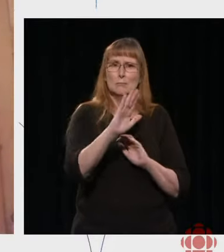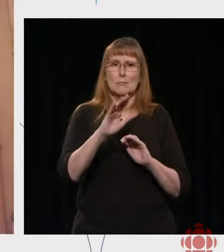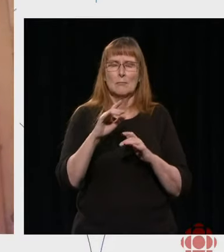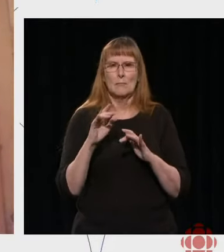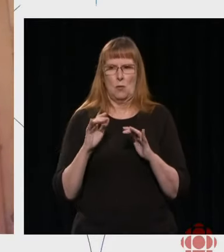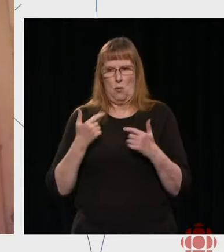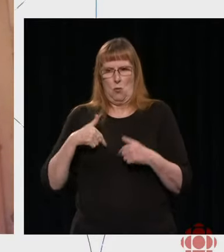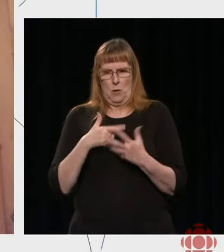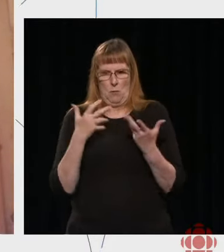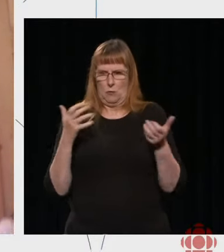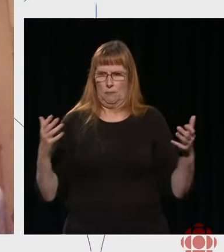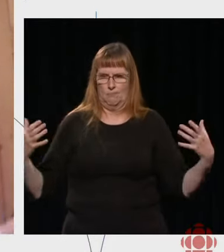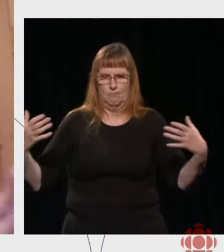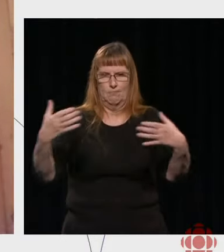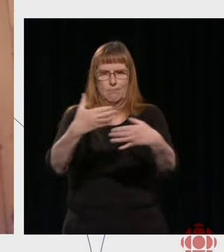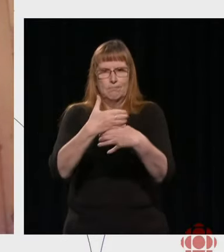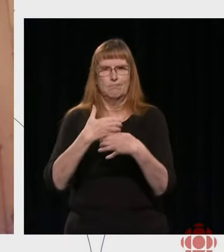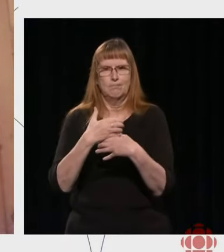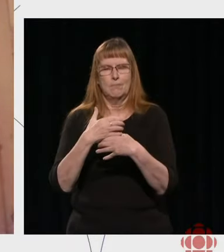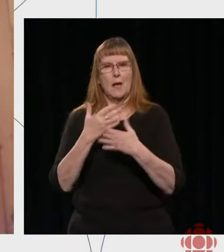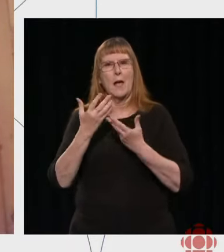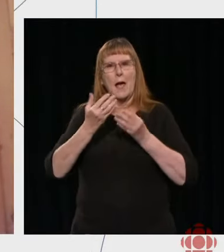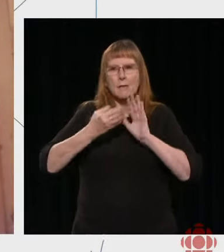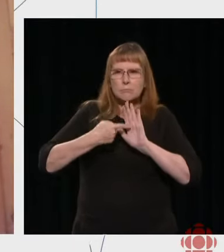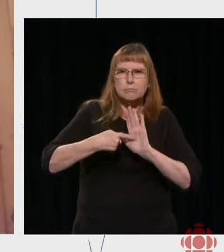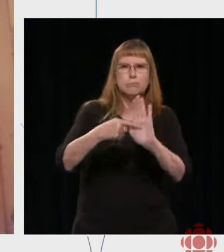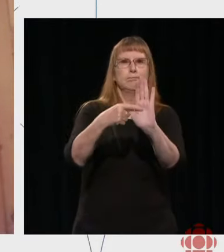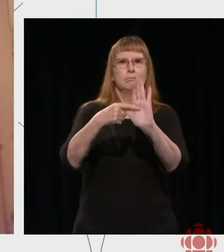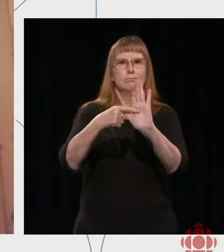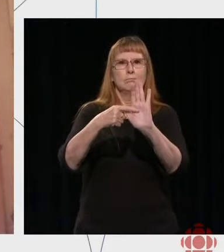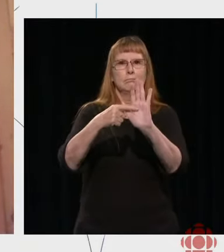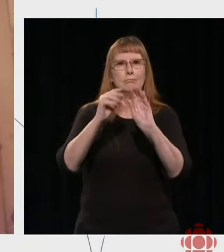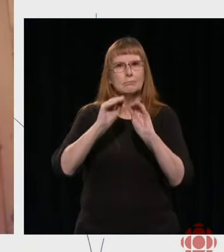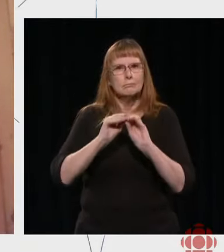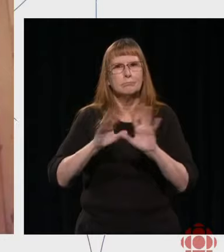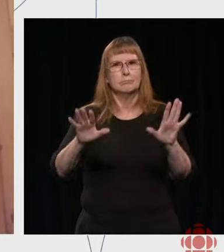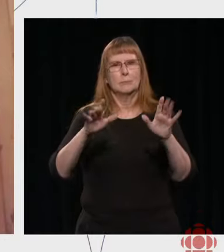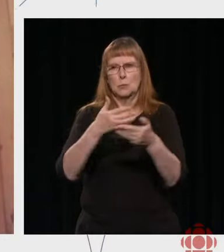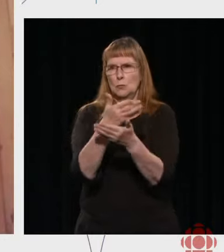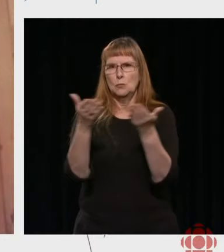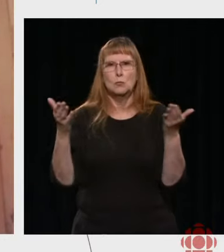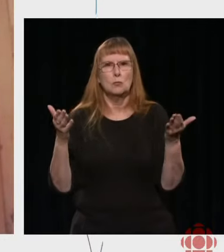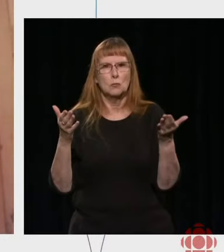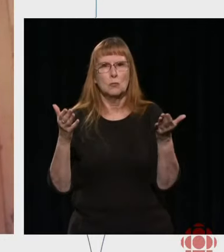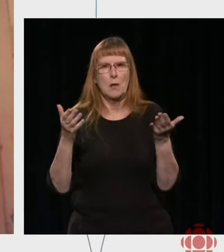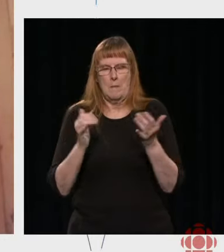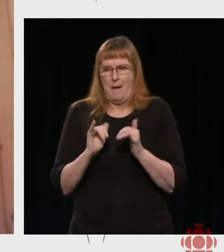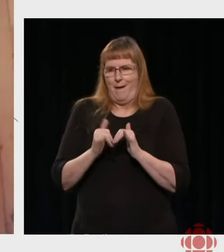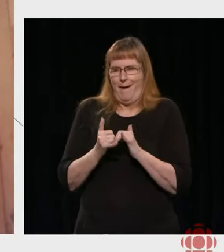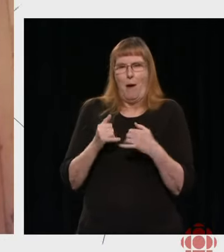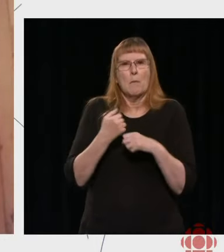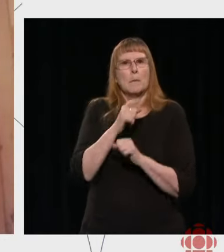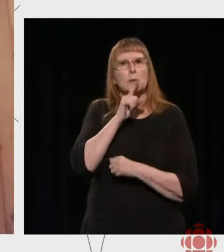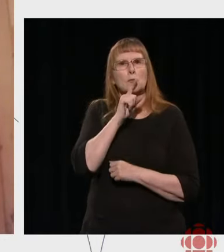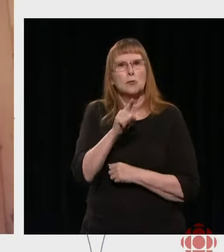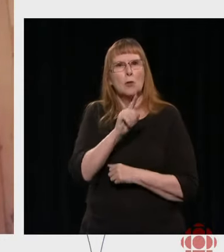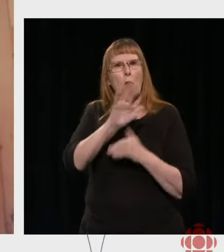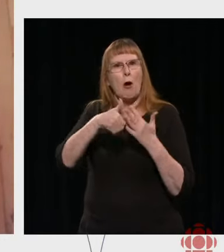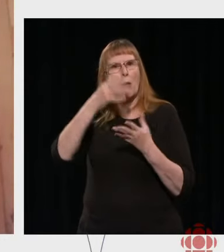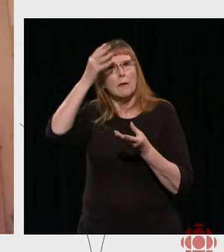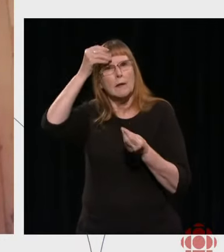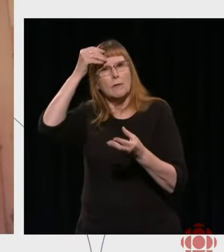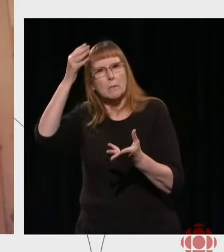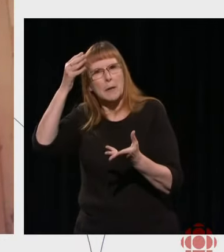opinion and point of view and be sure that as you package it up into all of this content and programming that you do